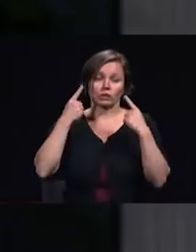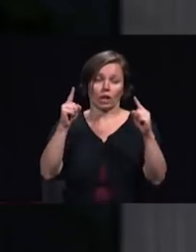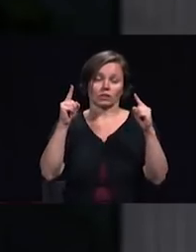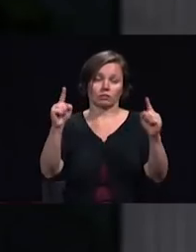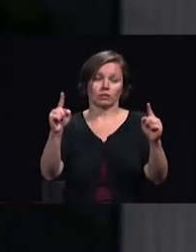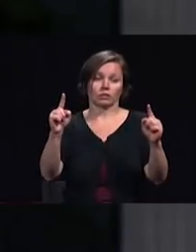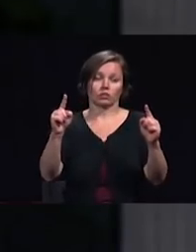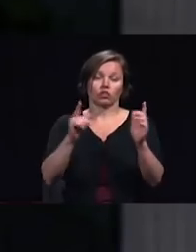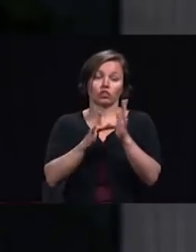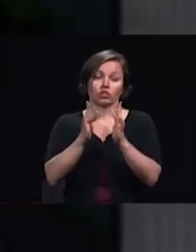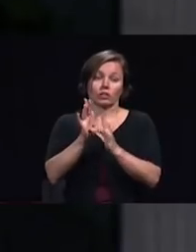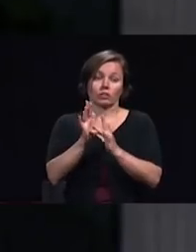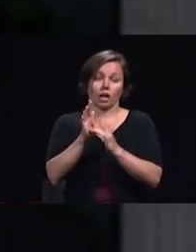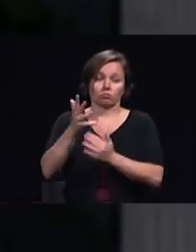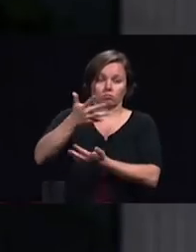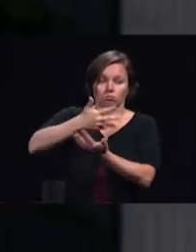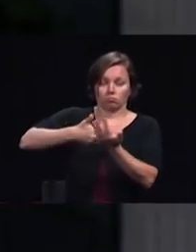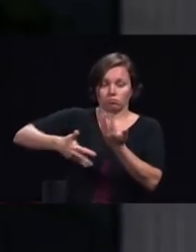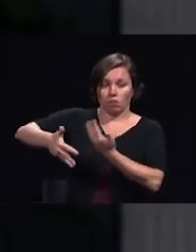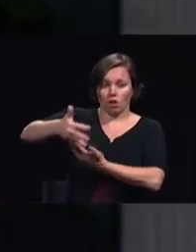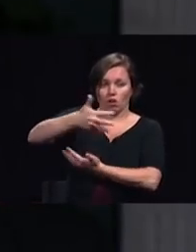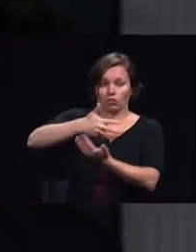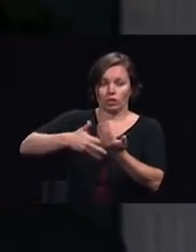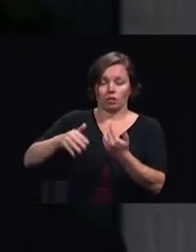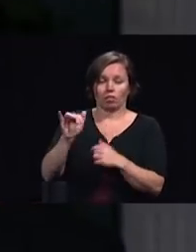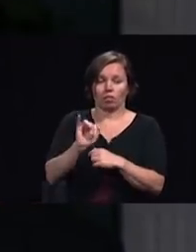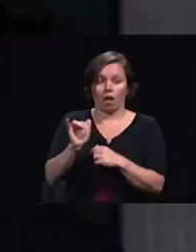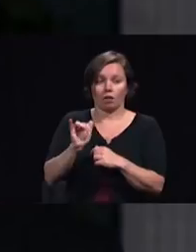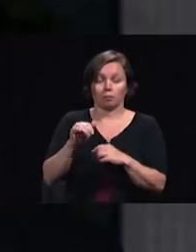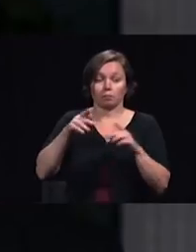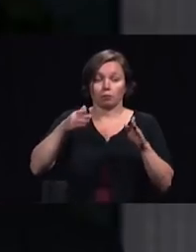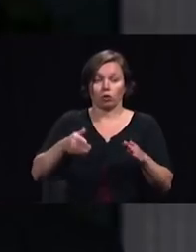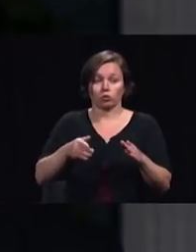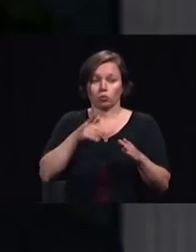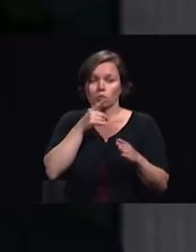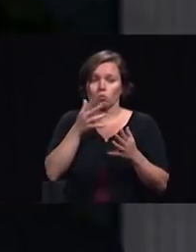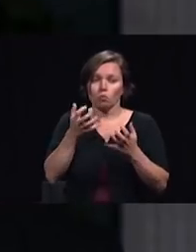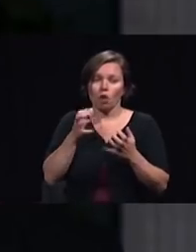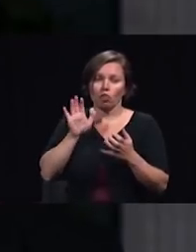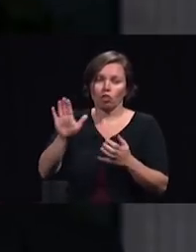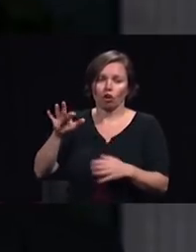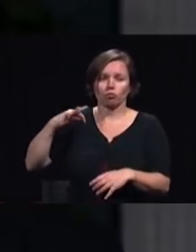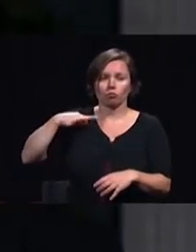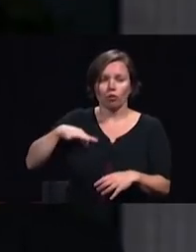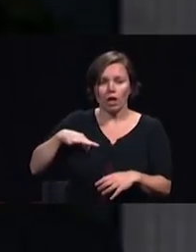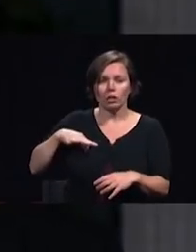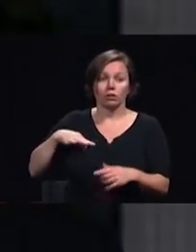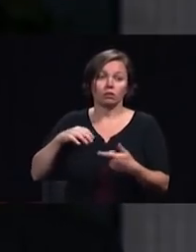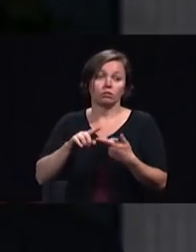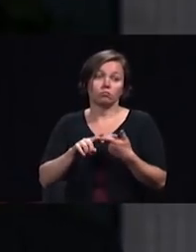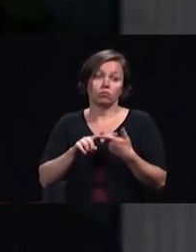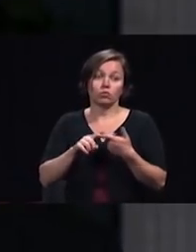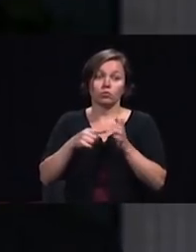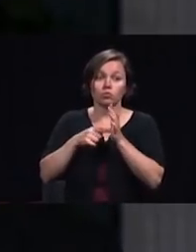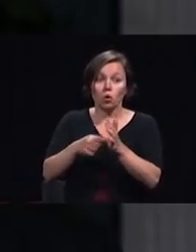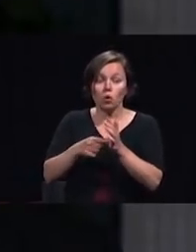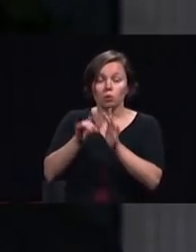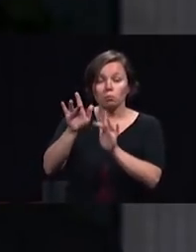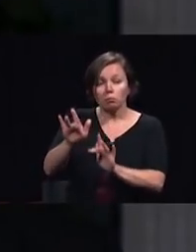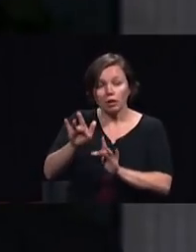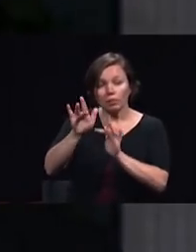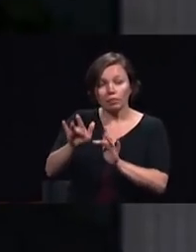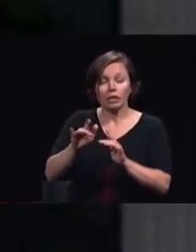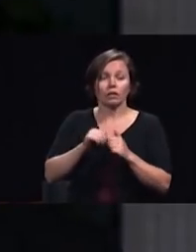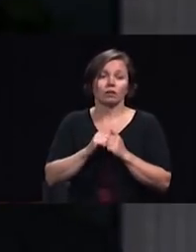with men as one who desired their good he showed his sympathy for them ministered to their needs and won